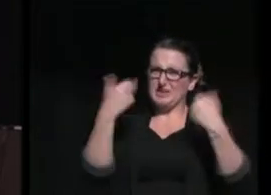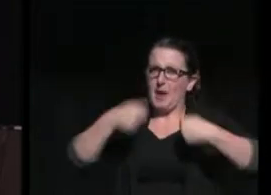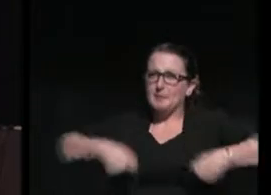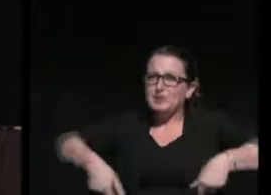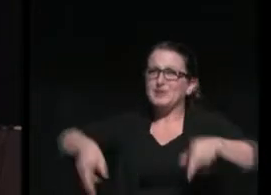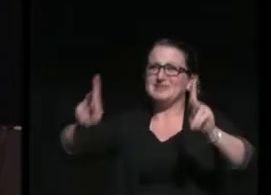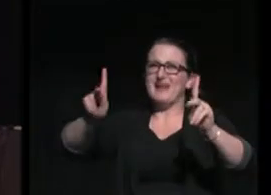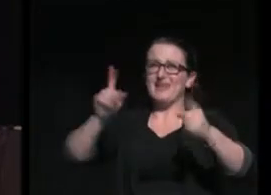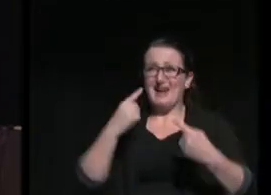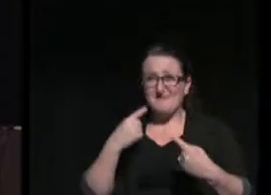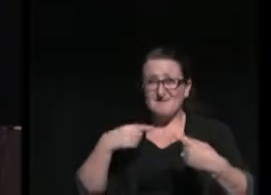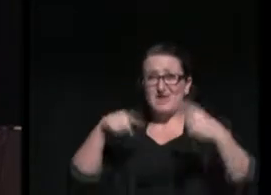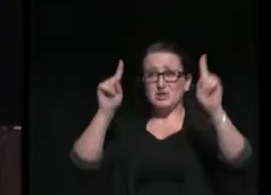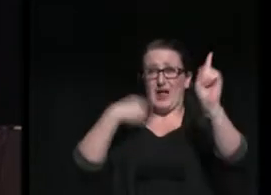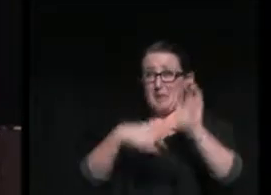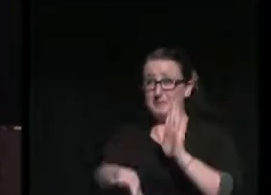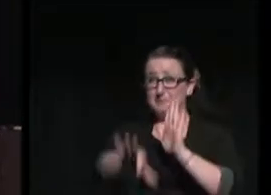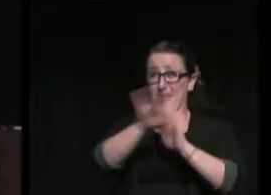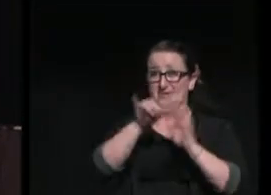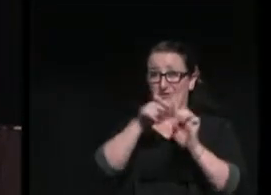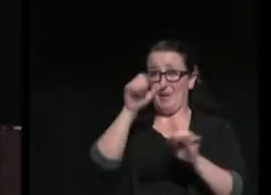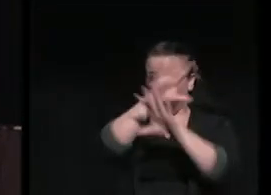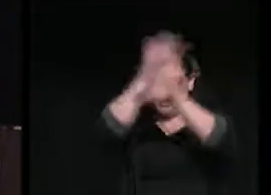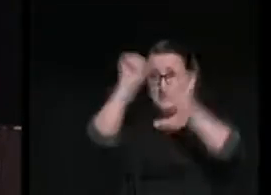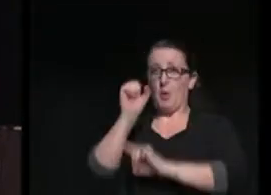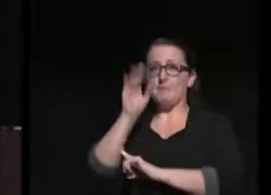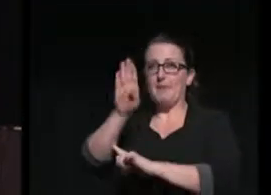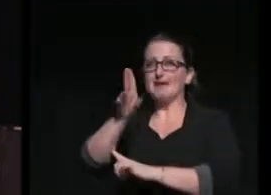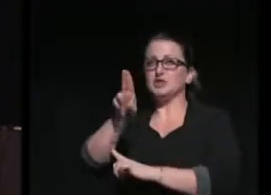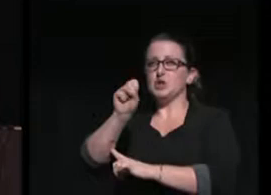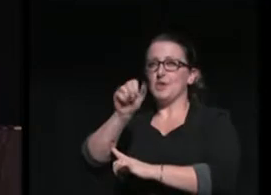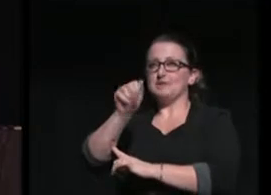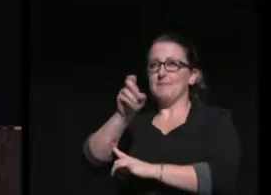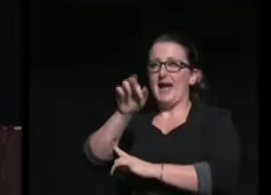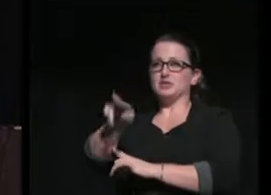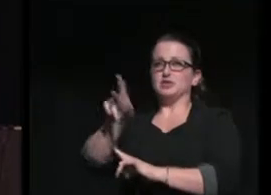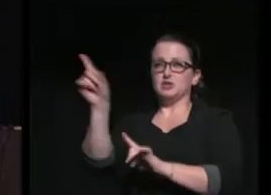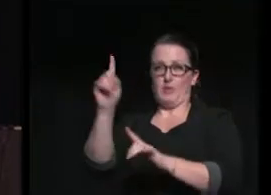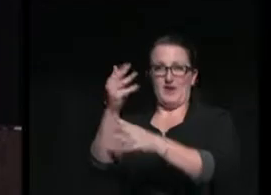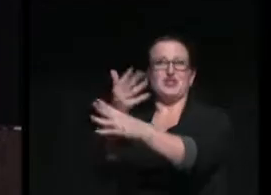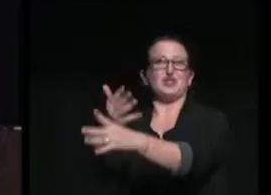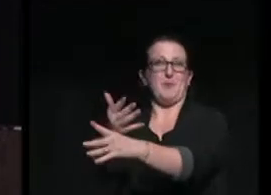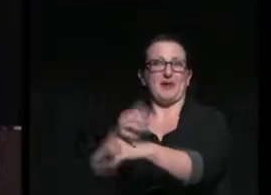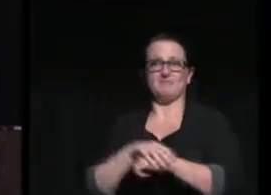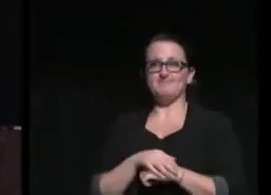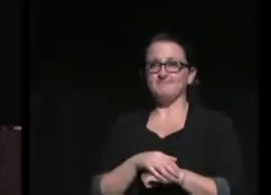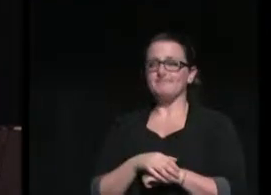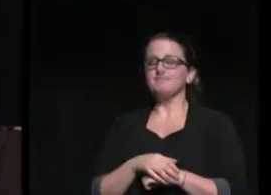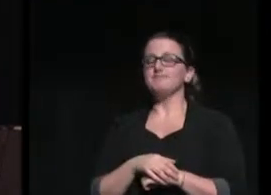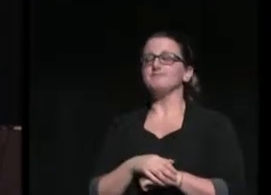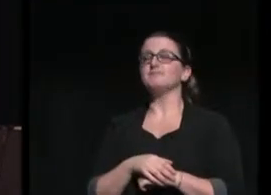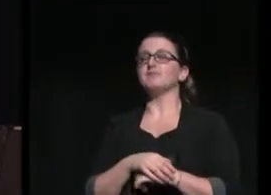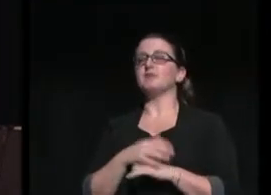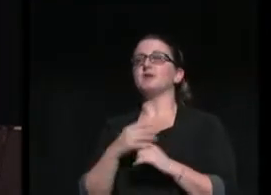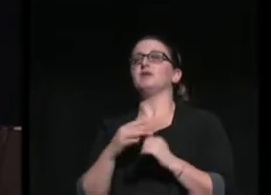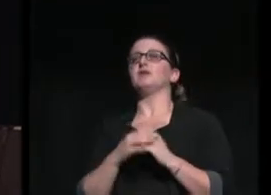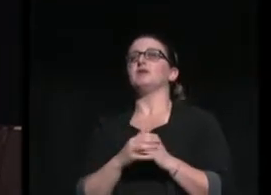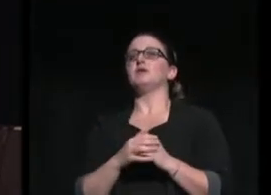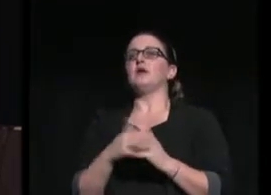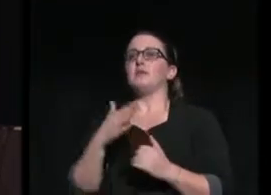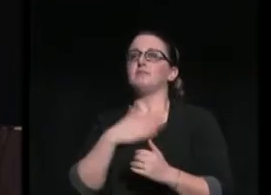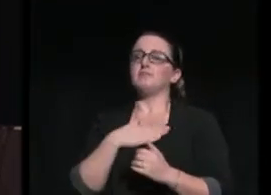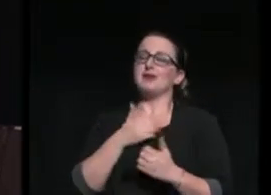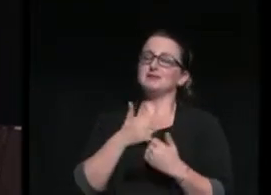President Barack Obama as the United States Ambassador to the Federal Republic of Germany, where I would reconnect, by the way, with my dear